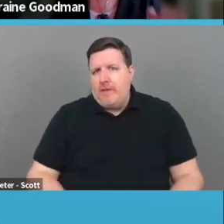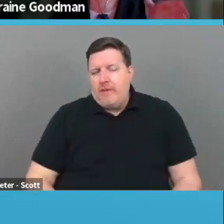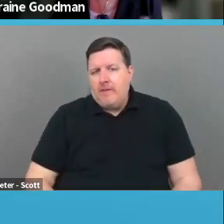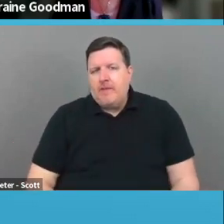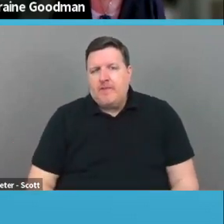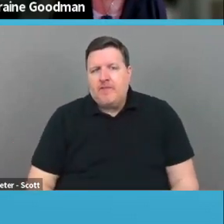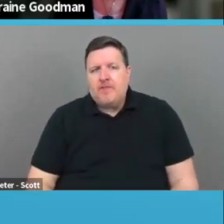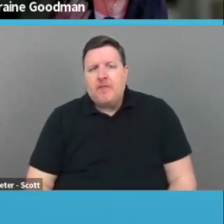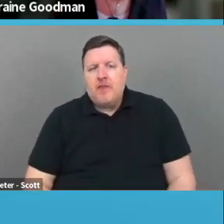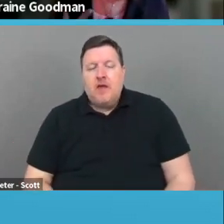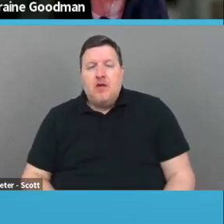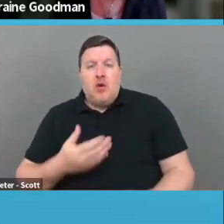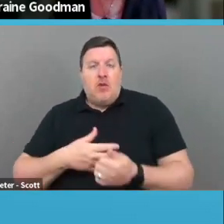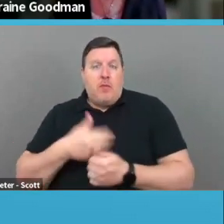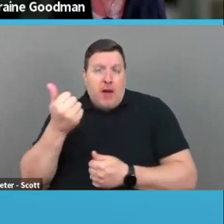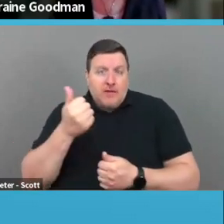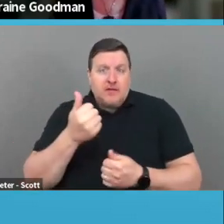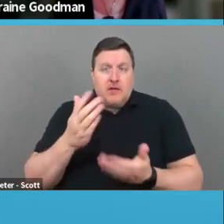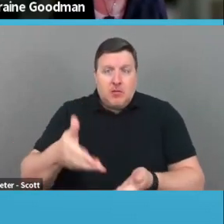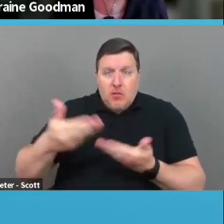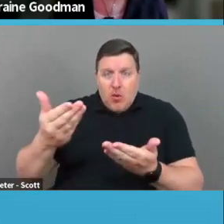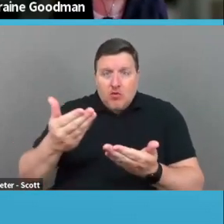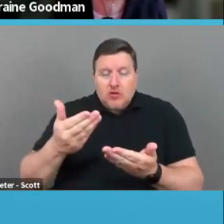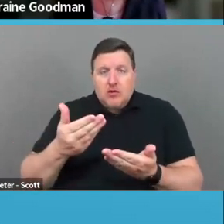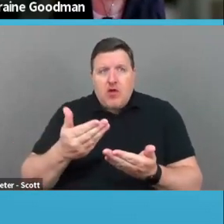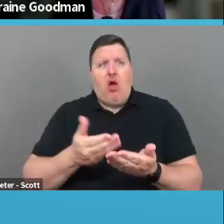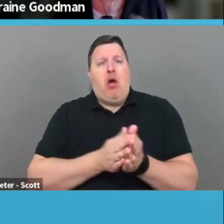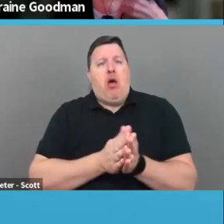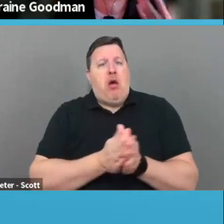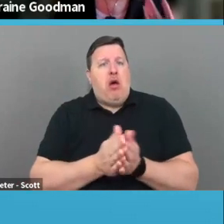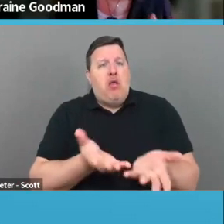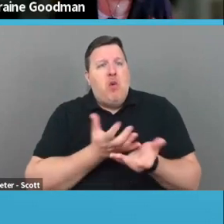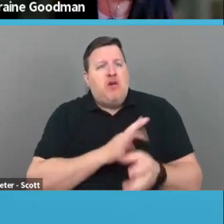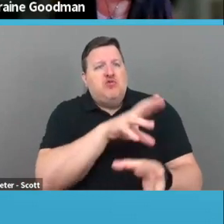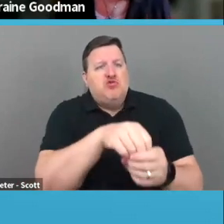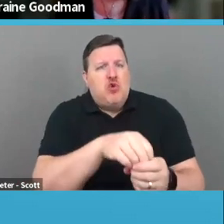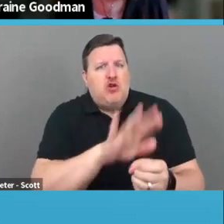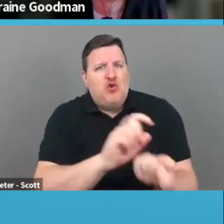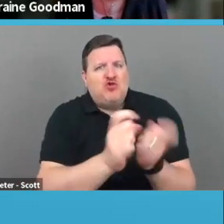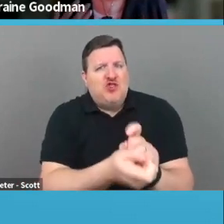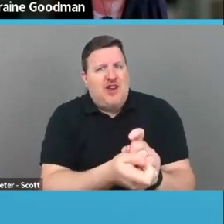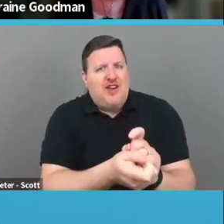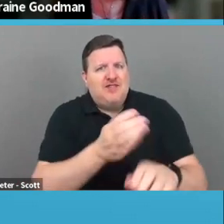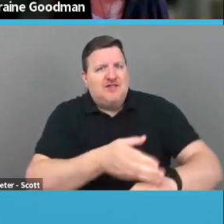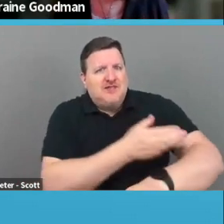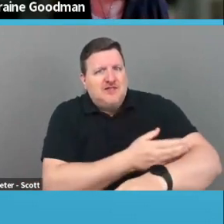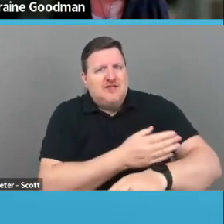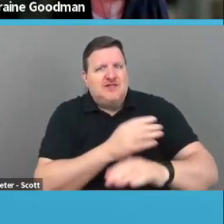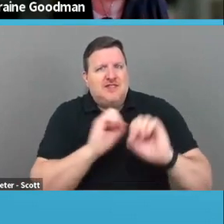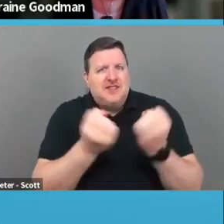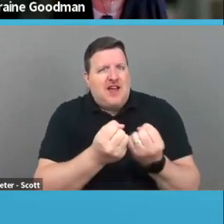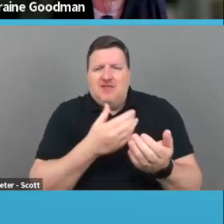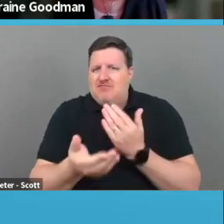best proposals make funders want to be part of the change you're making. Whether that's a social organization or an arts